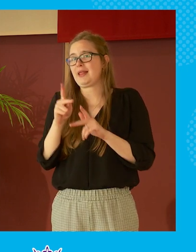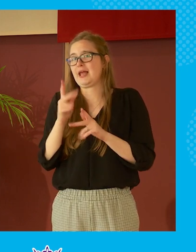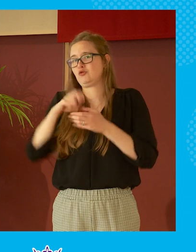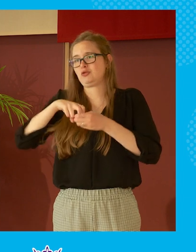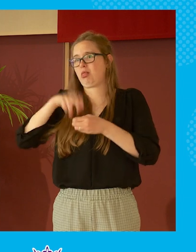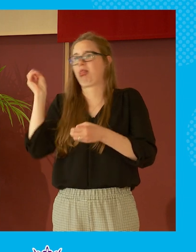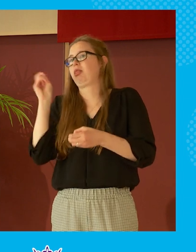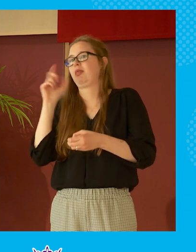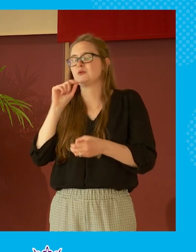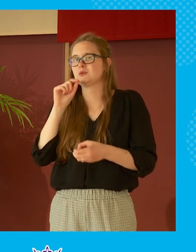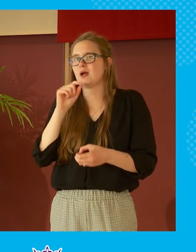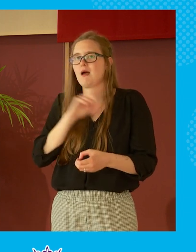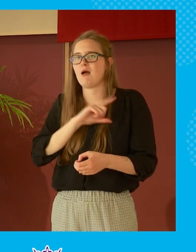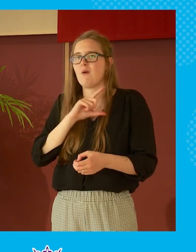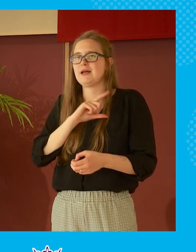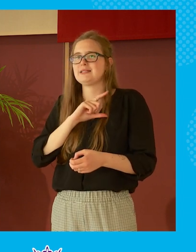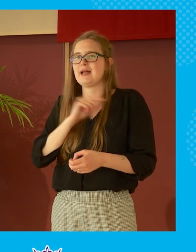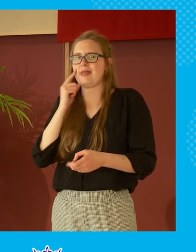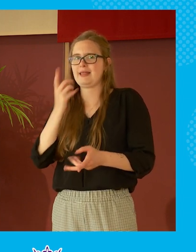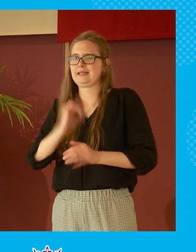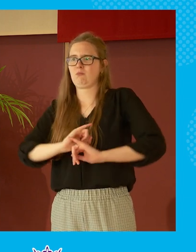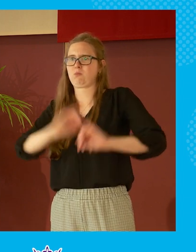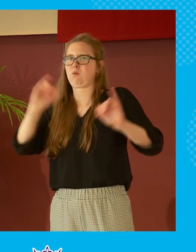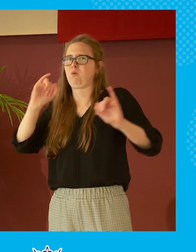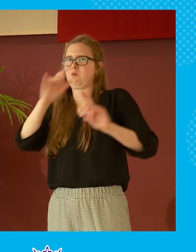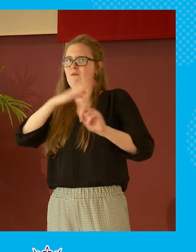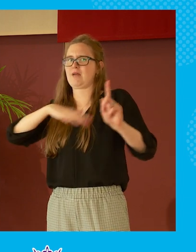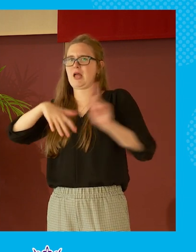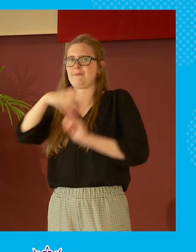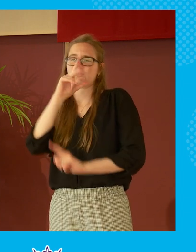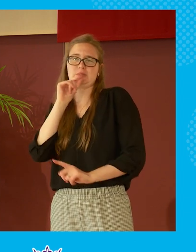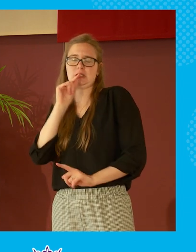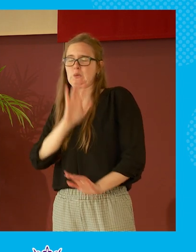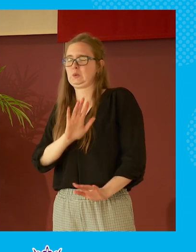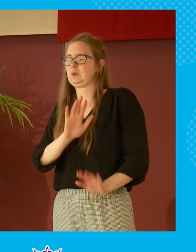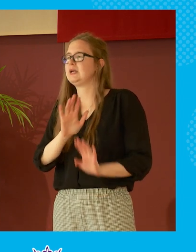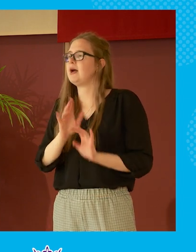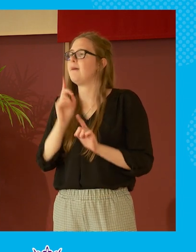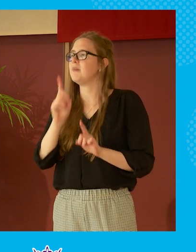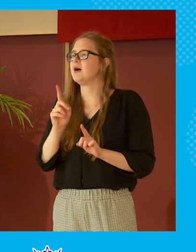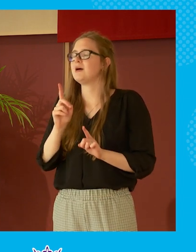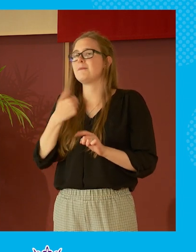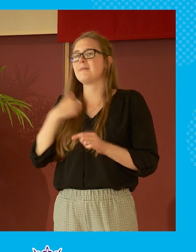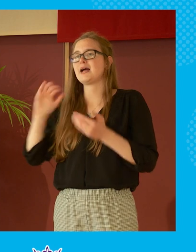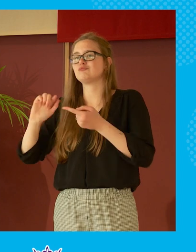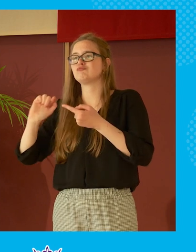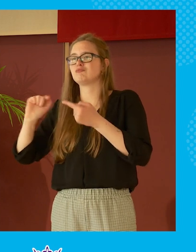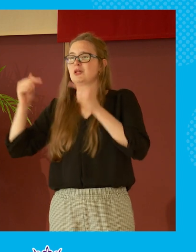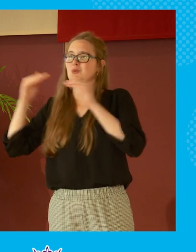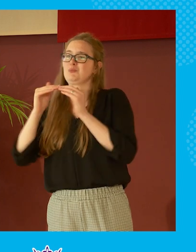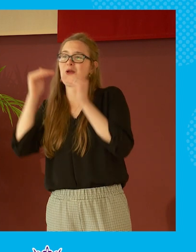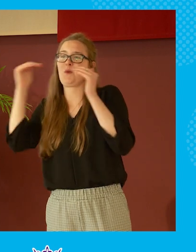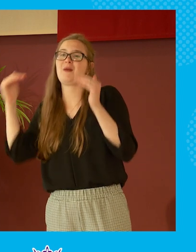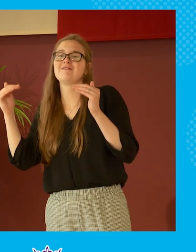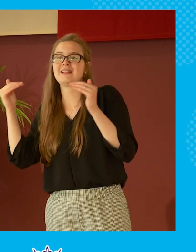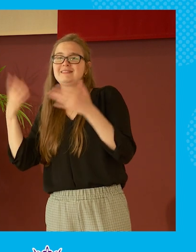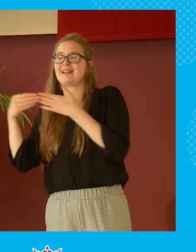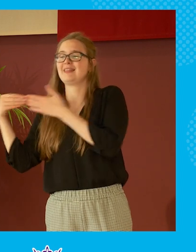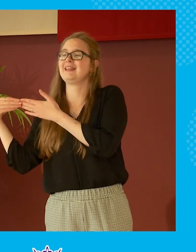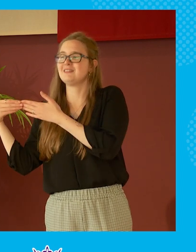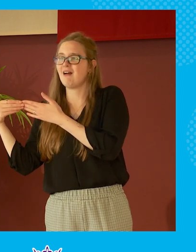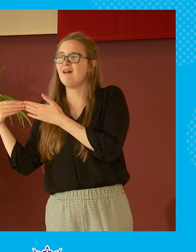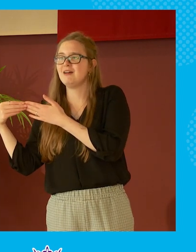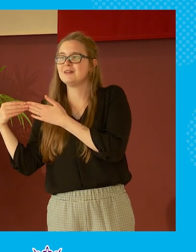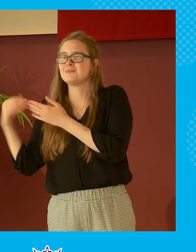come off the thing because otherwise i regard it as pretty toxic but uh my equivalent as a leader of